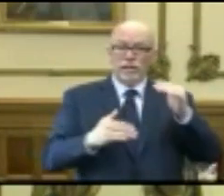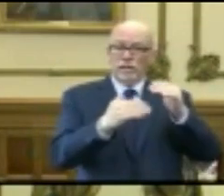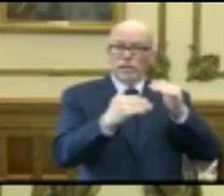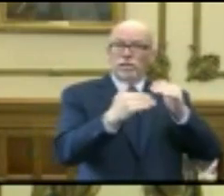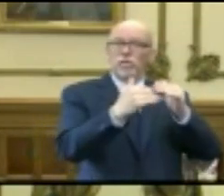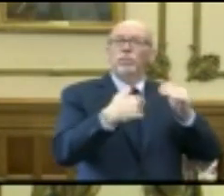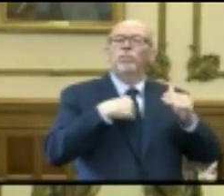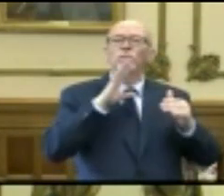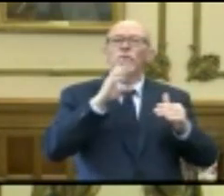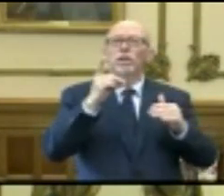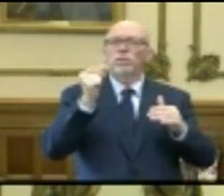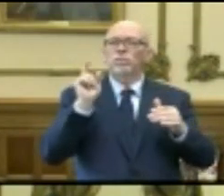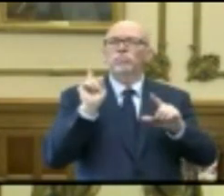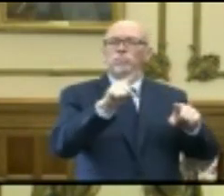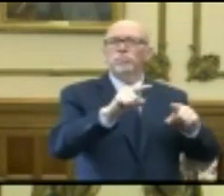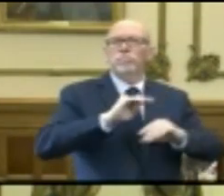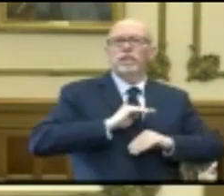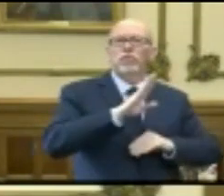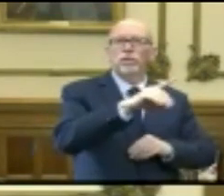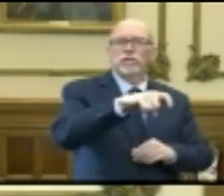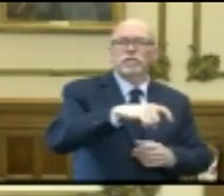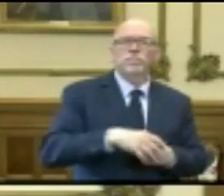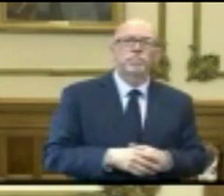we'll launch that capacity to meet the need.